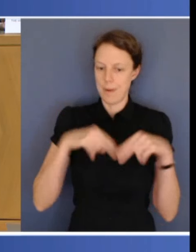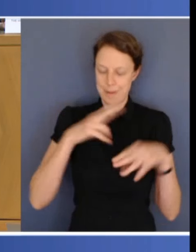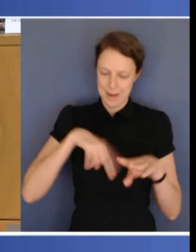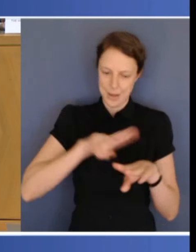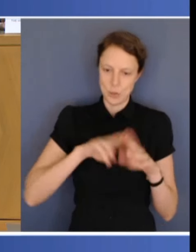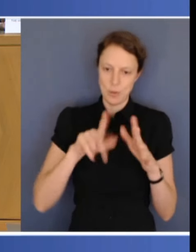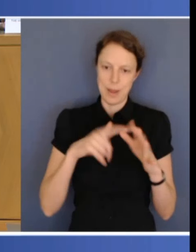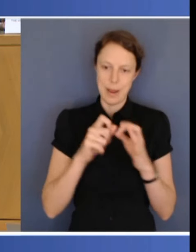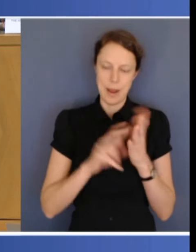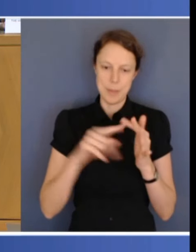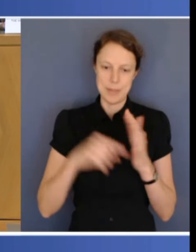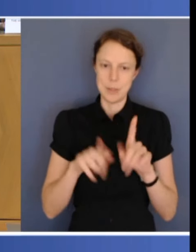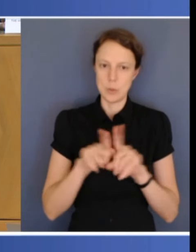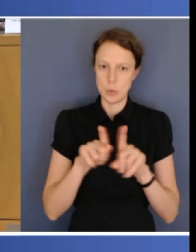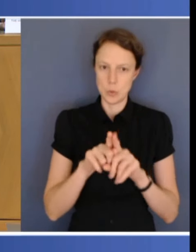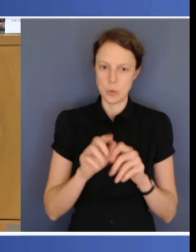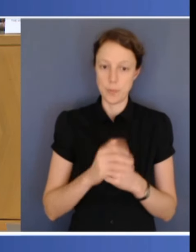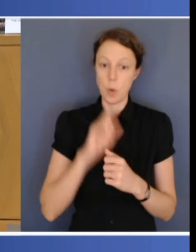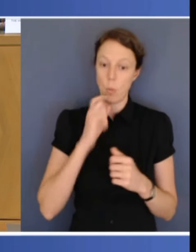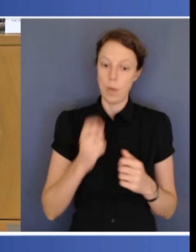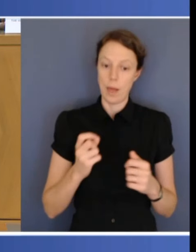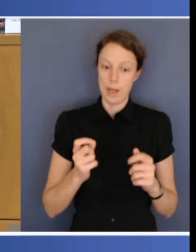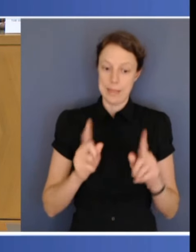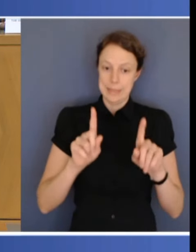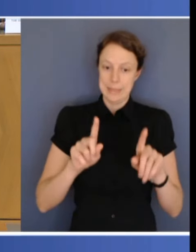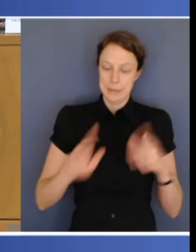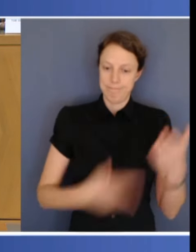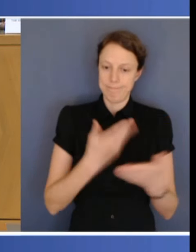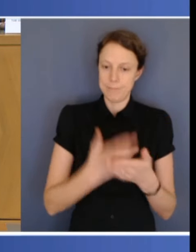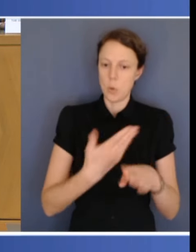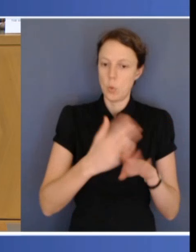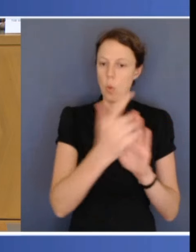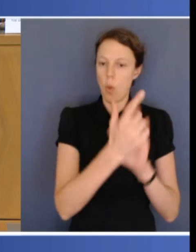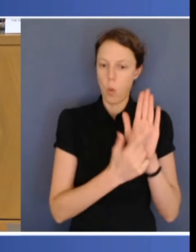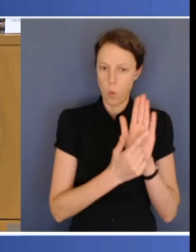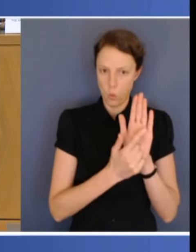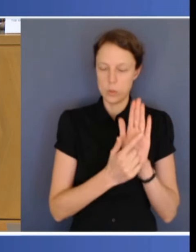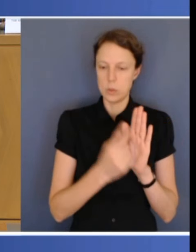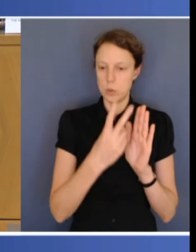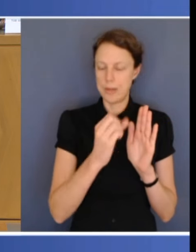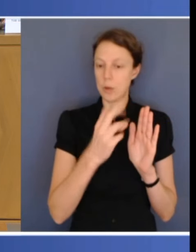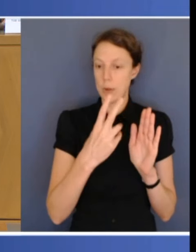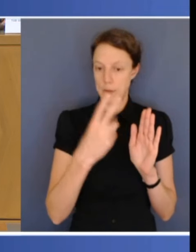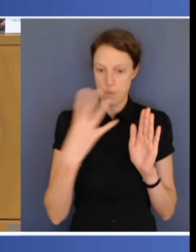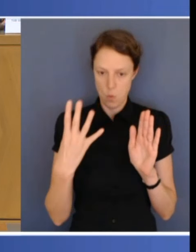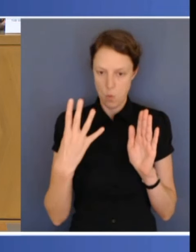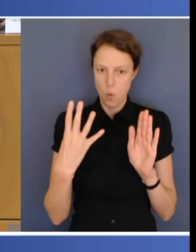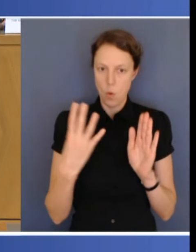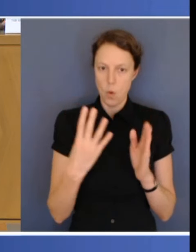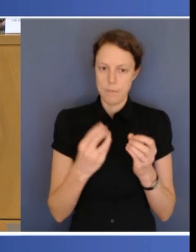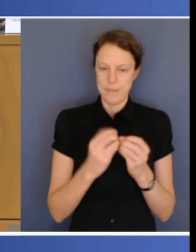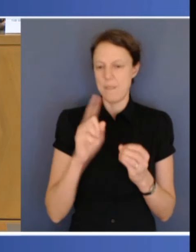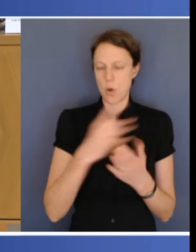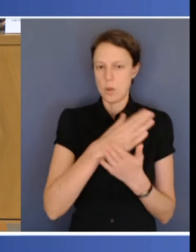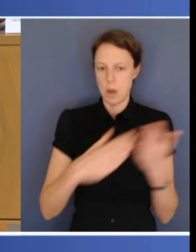introduced into the Commonwealth Parliament in the first half of 2024, with rule changes phased in as developed.